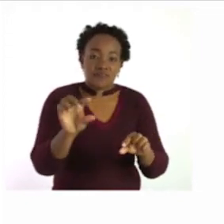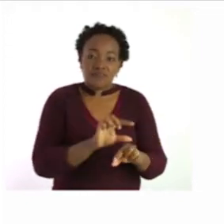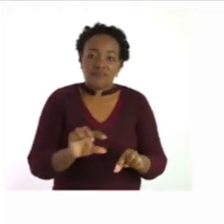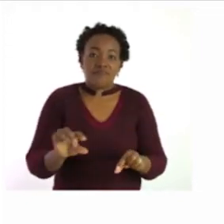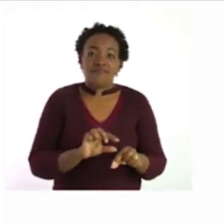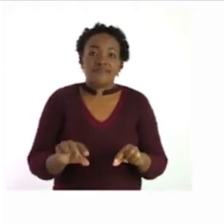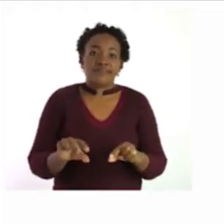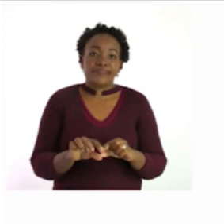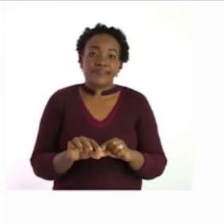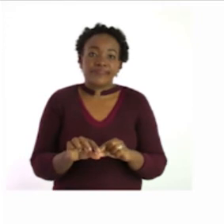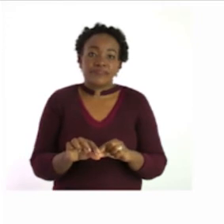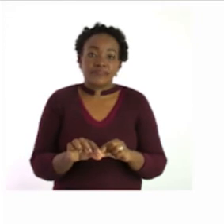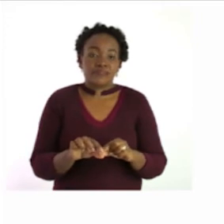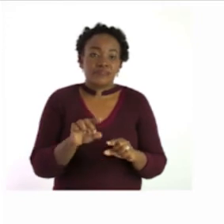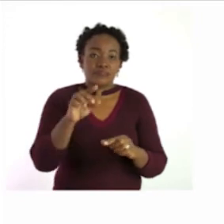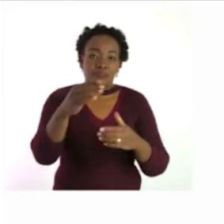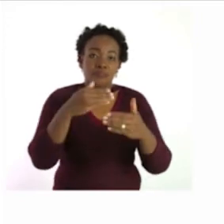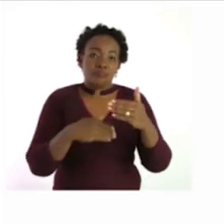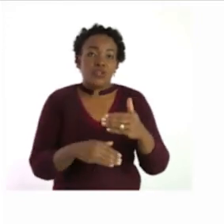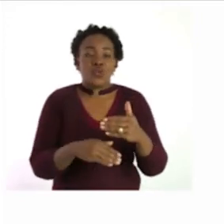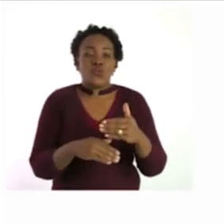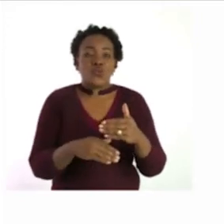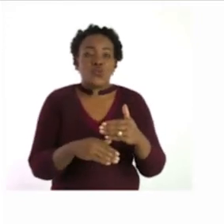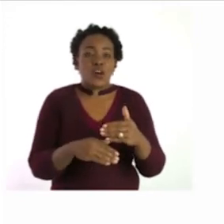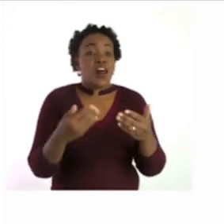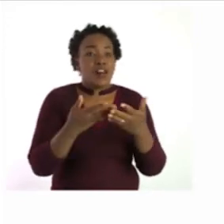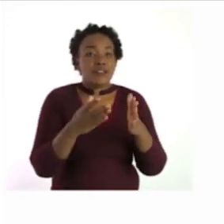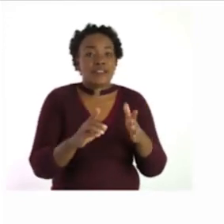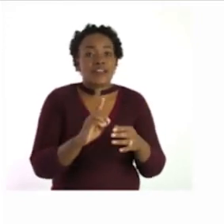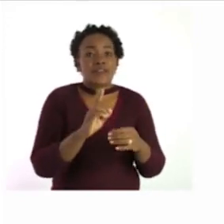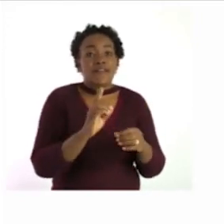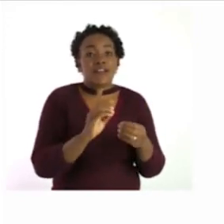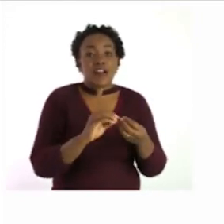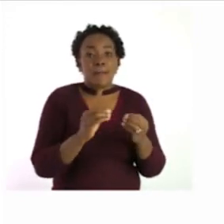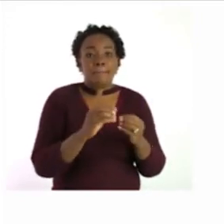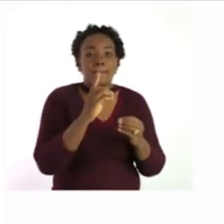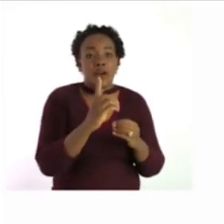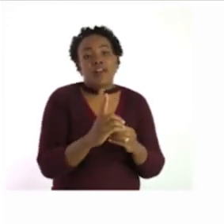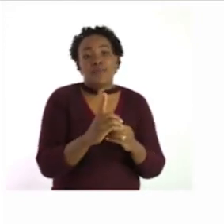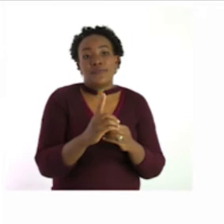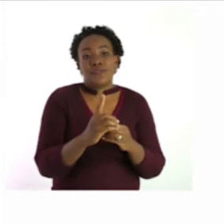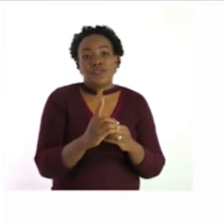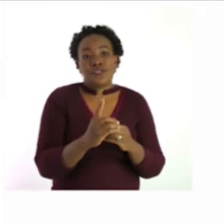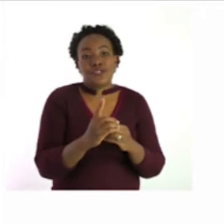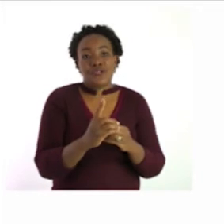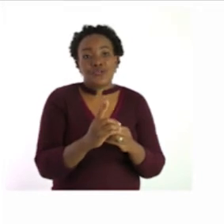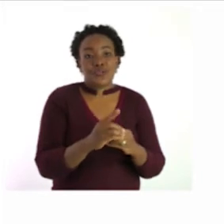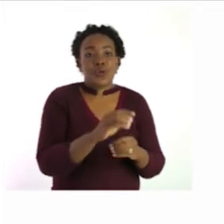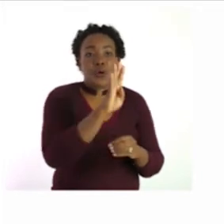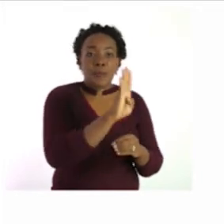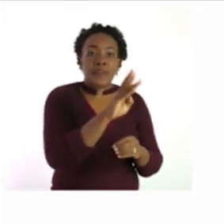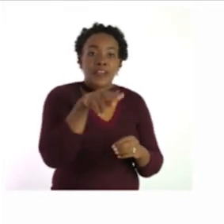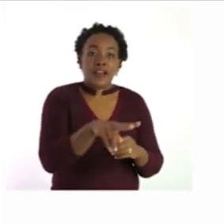sentences below i'll start by doing number one and